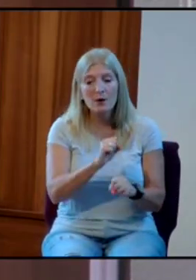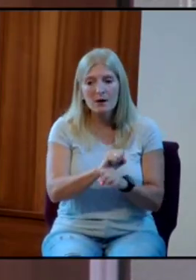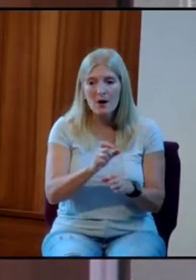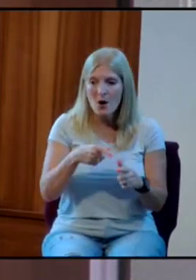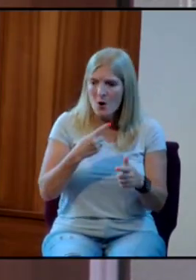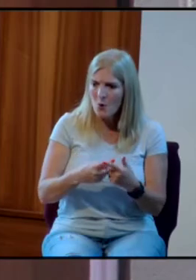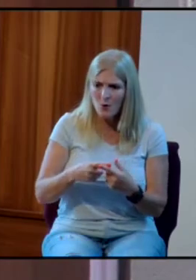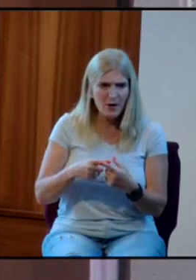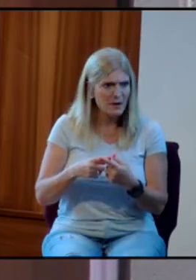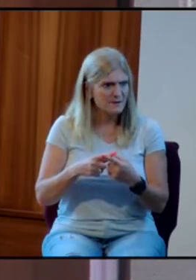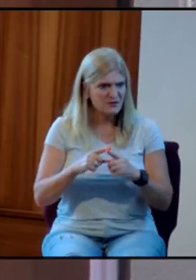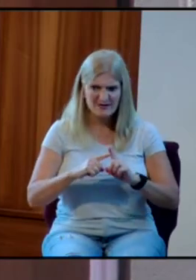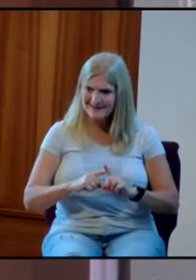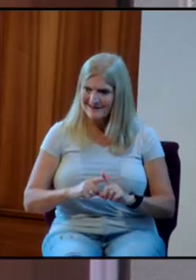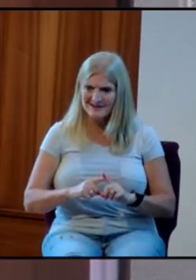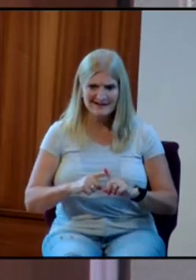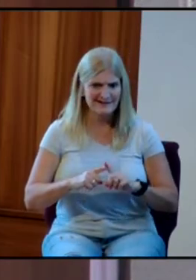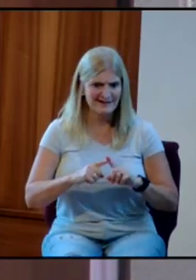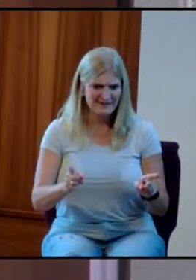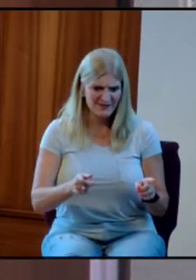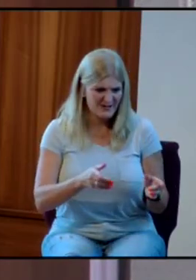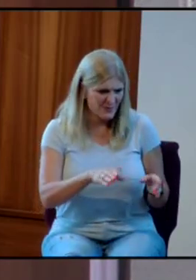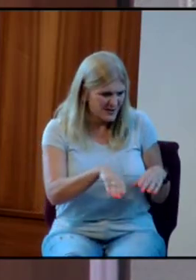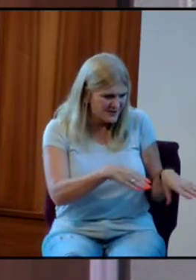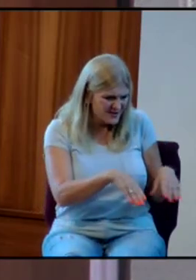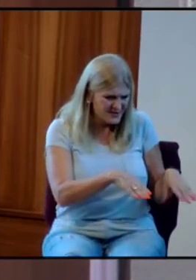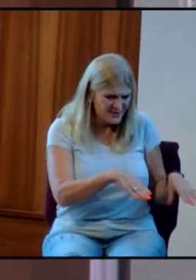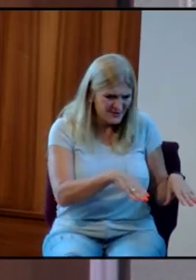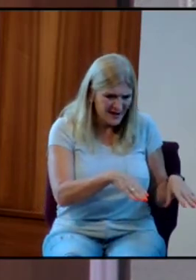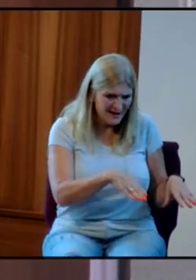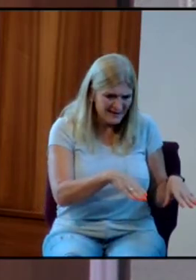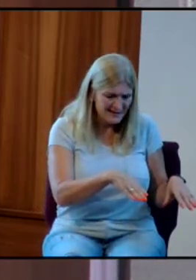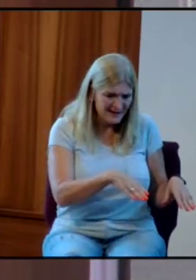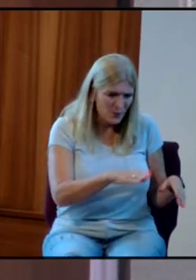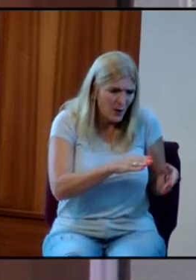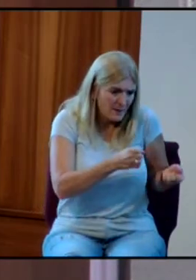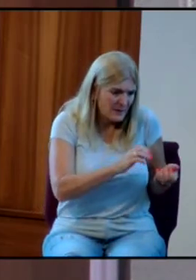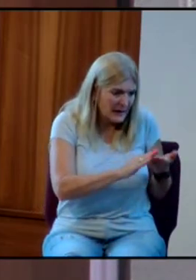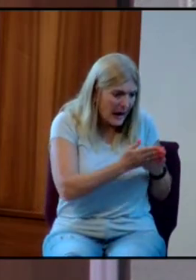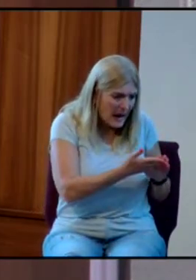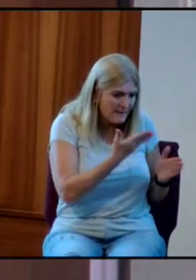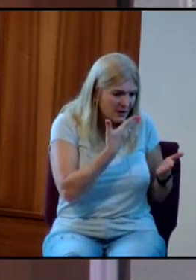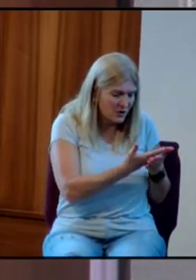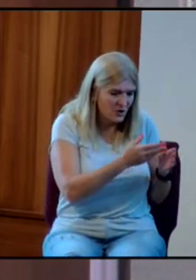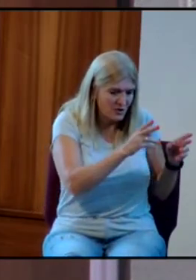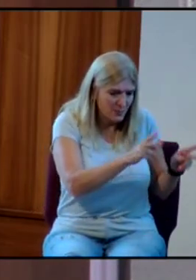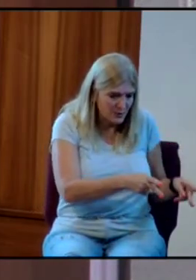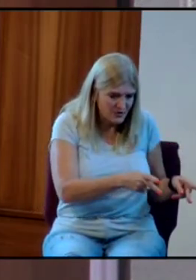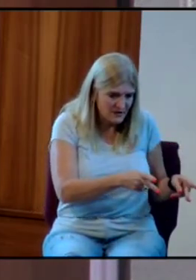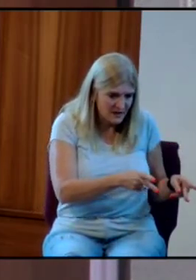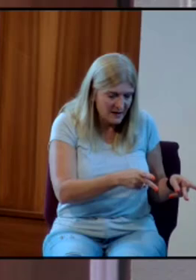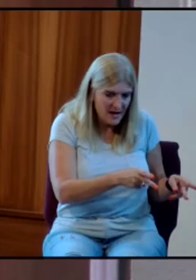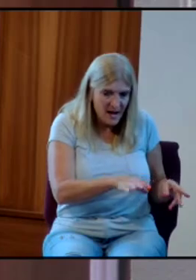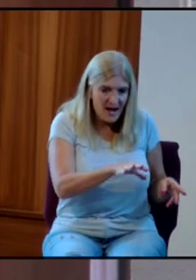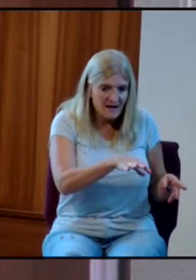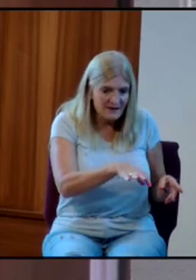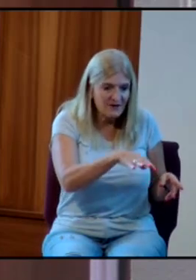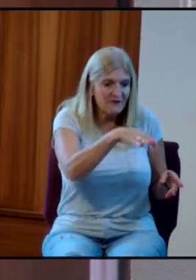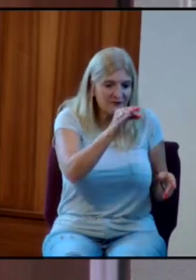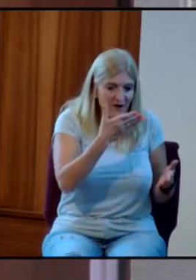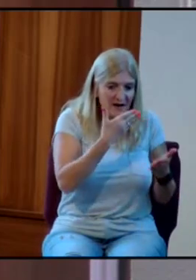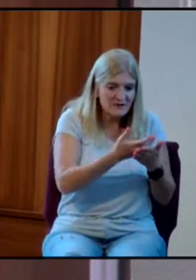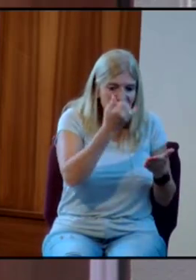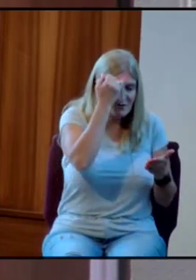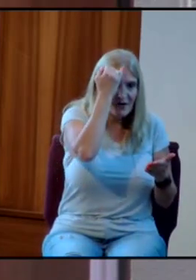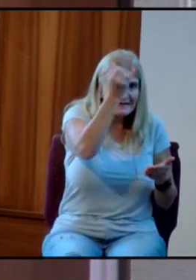There's a difference between that and wanting to be a good person. Finding the good ideas and then seeking